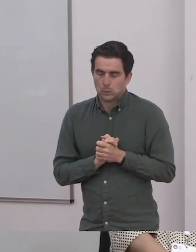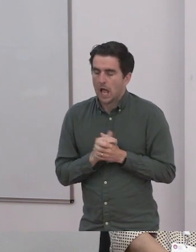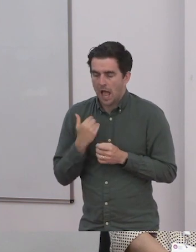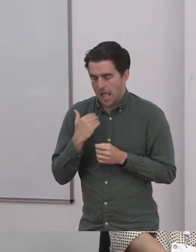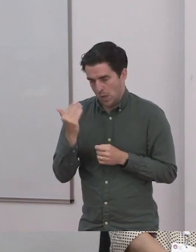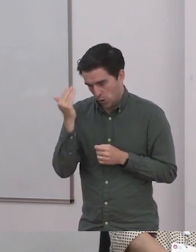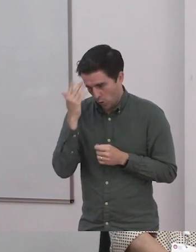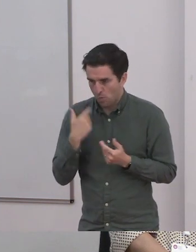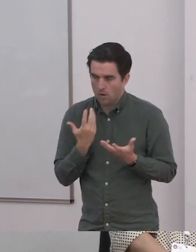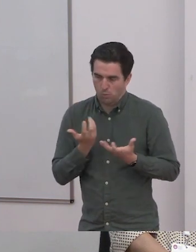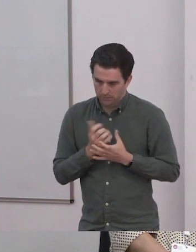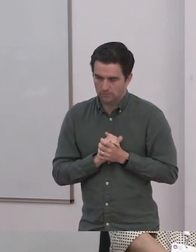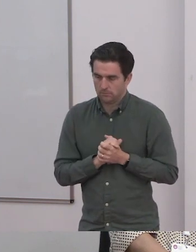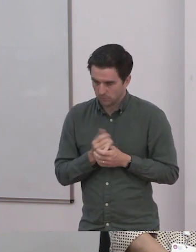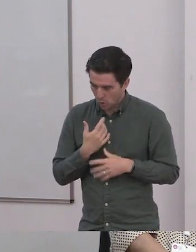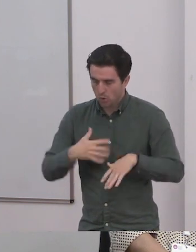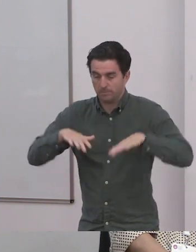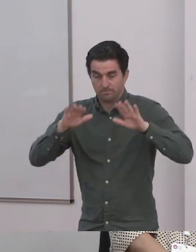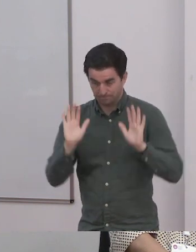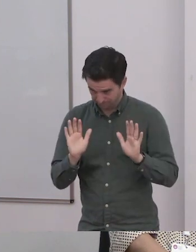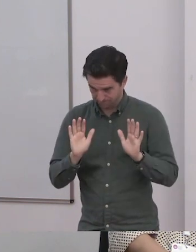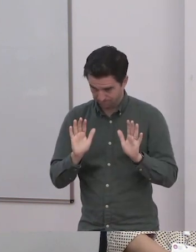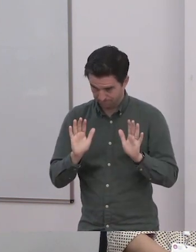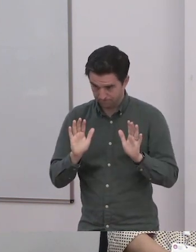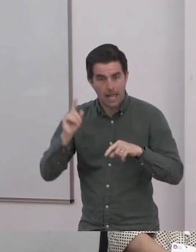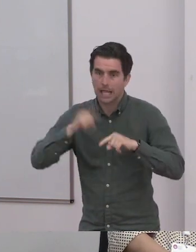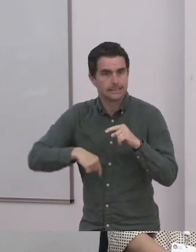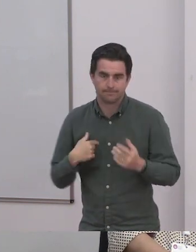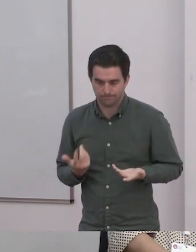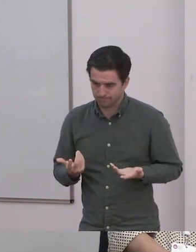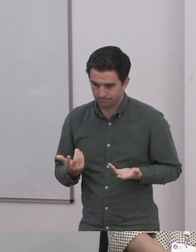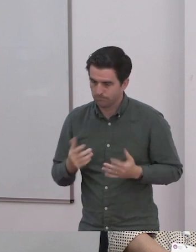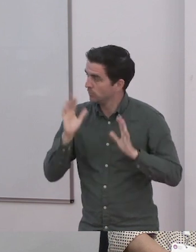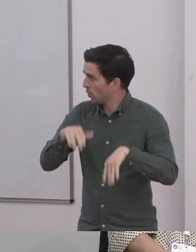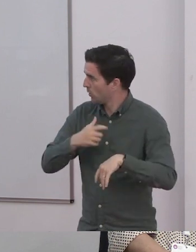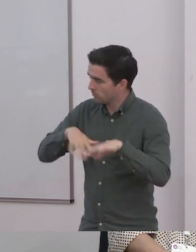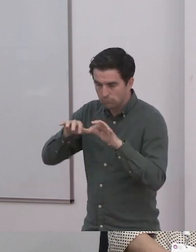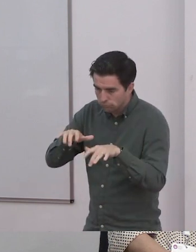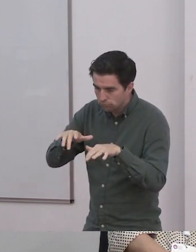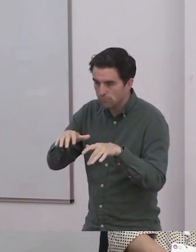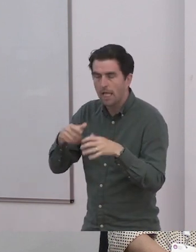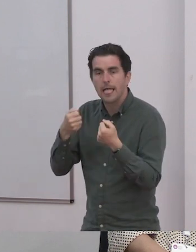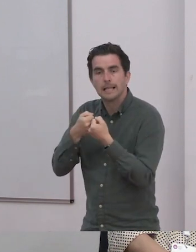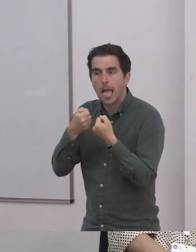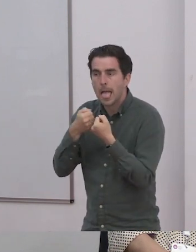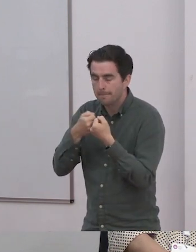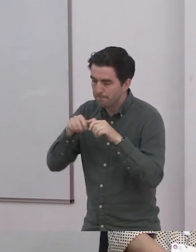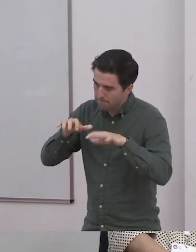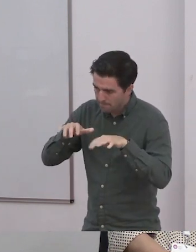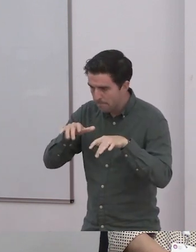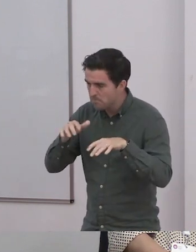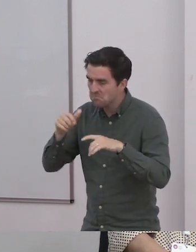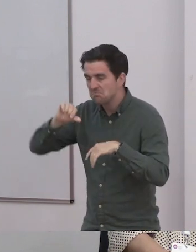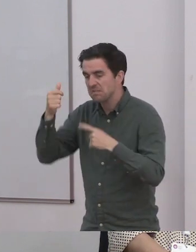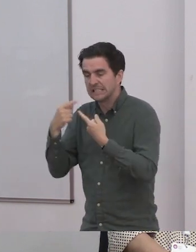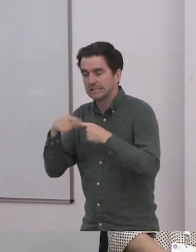playing a game or doing something else. And now I... My understanding of ADHD was absent. And I said to